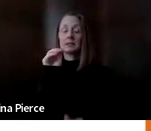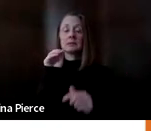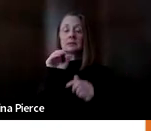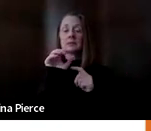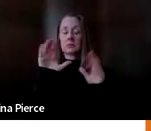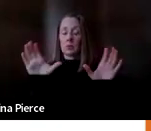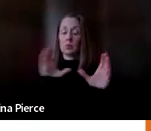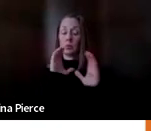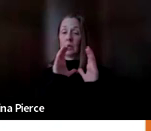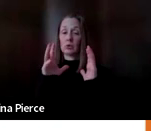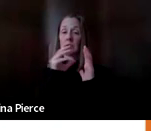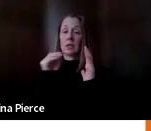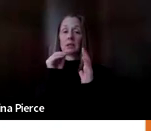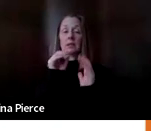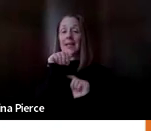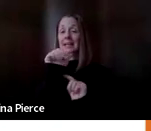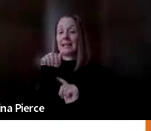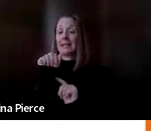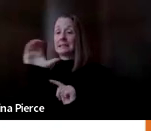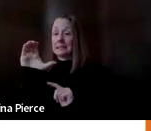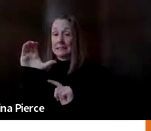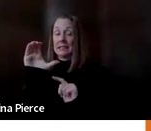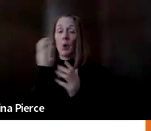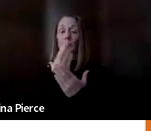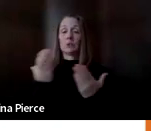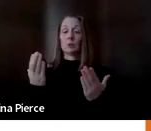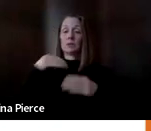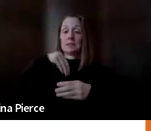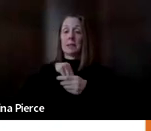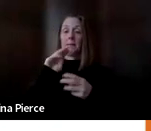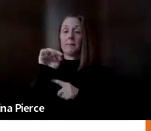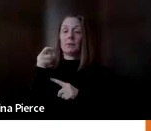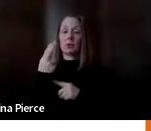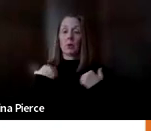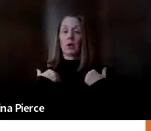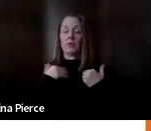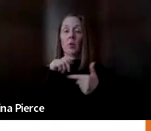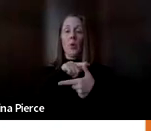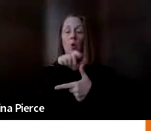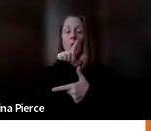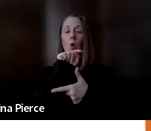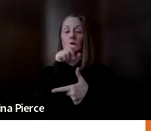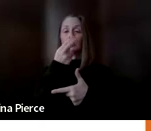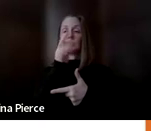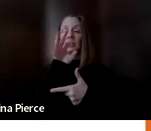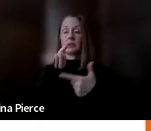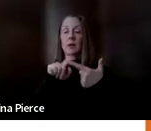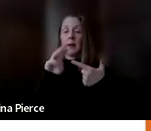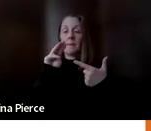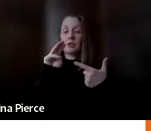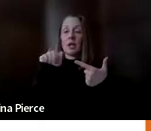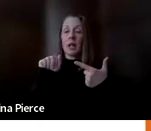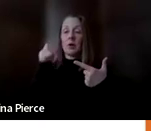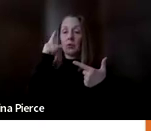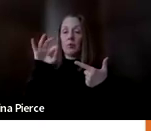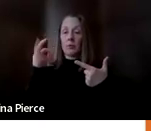resources in michigan and we're presenting today with our community partners from alt shift michigan alliance for families along with